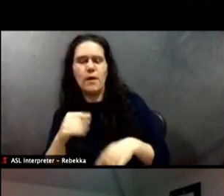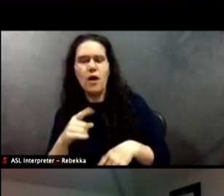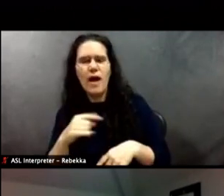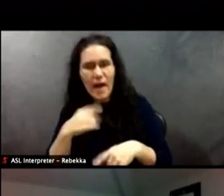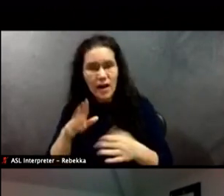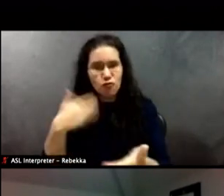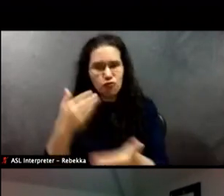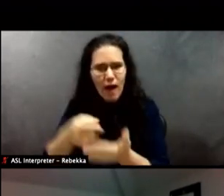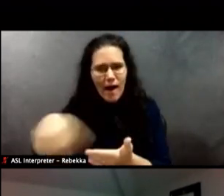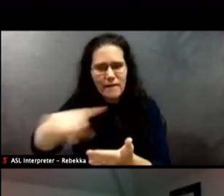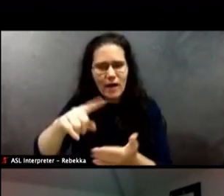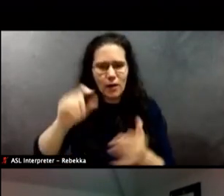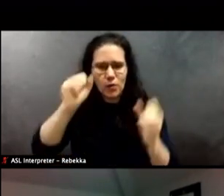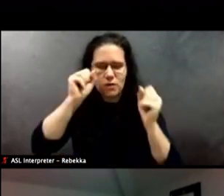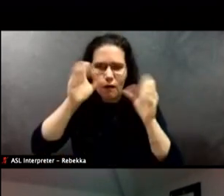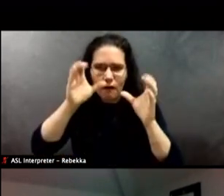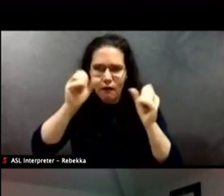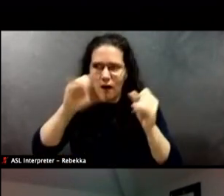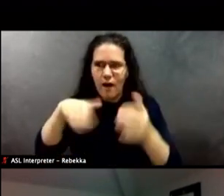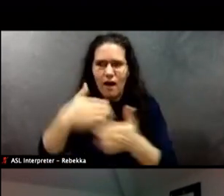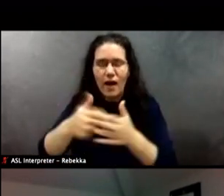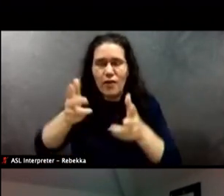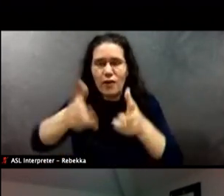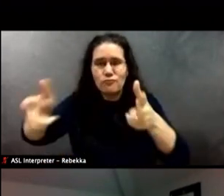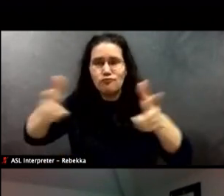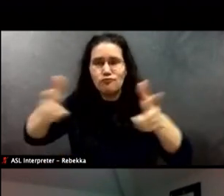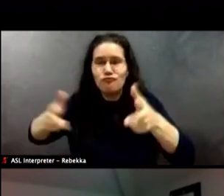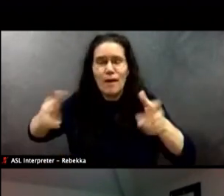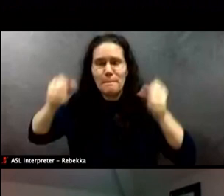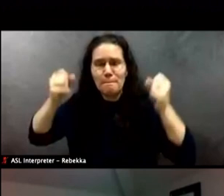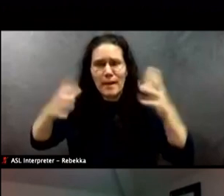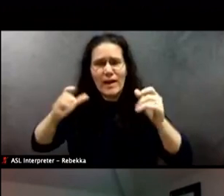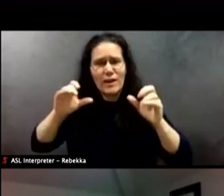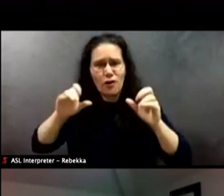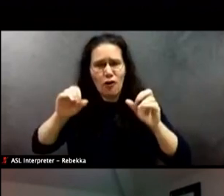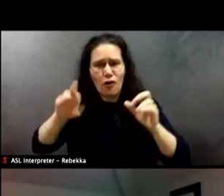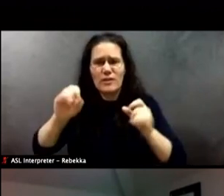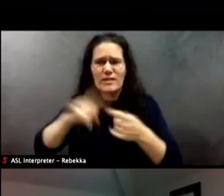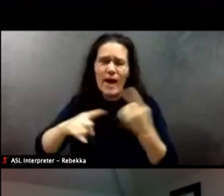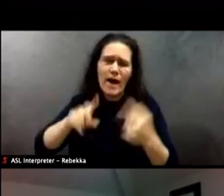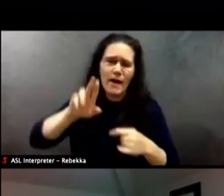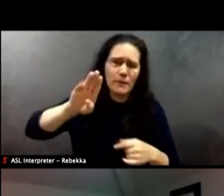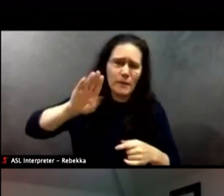decorated with Black Lives Matter all over their cars in BLM and I loved it.